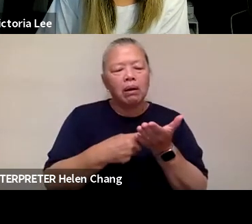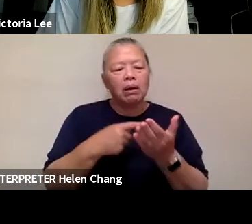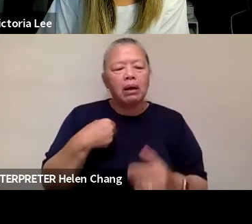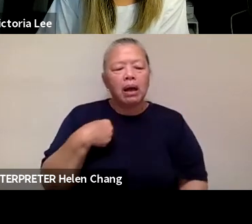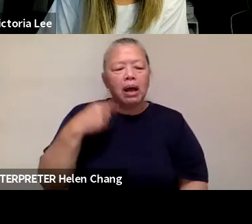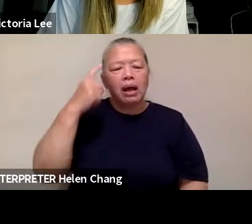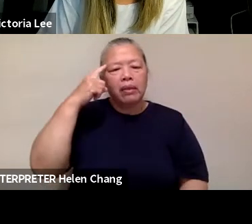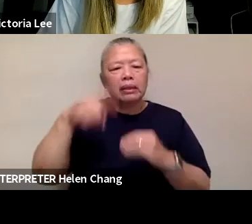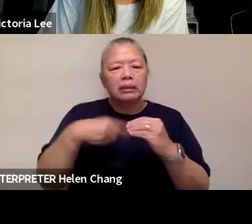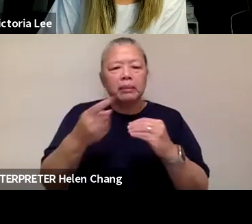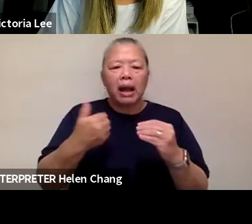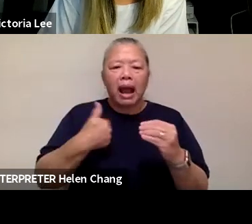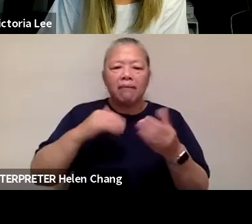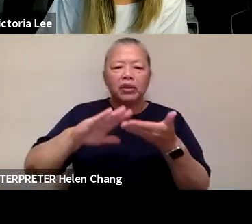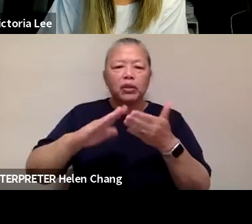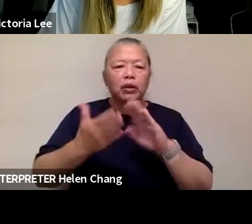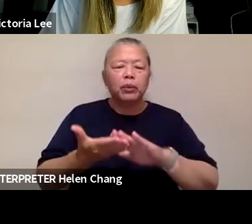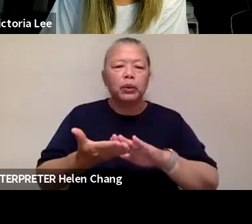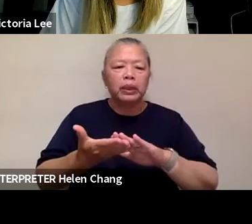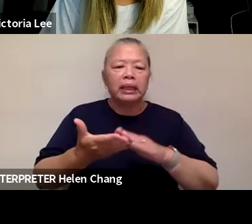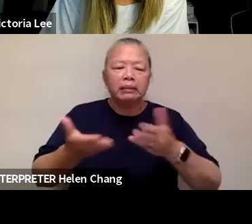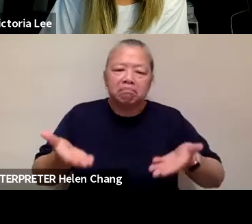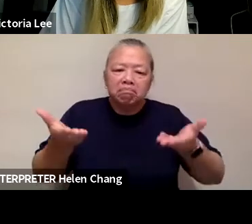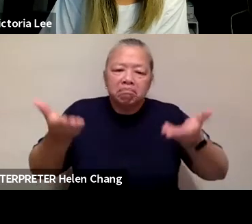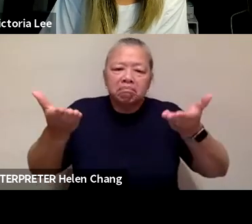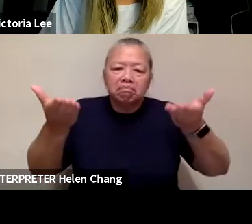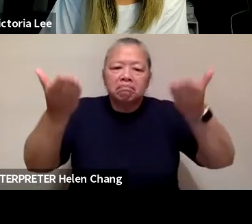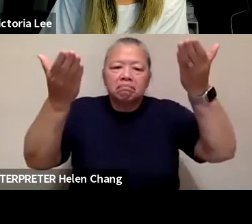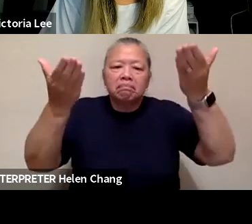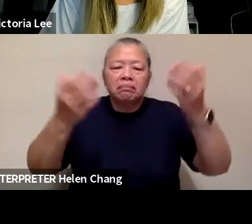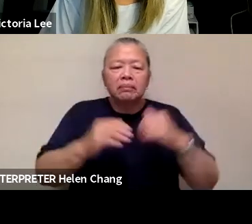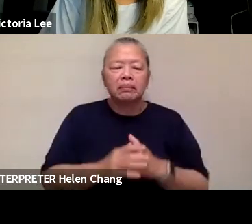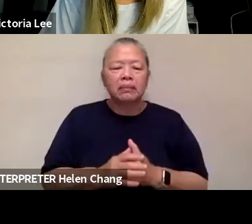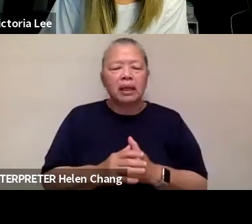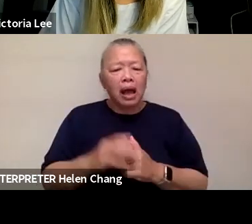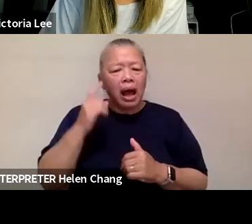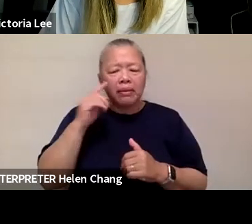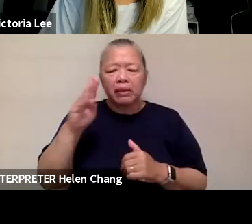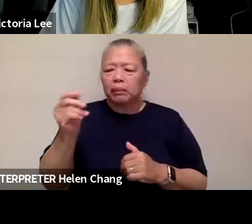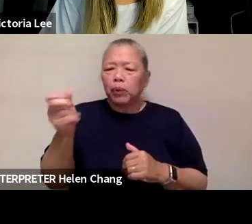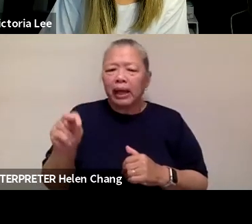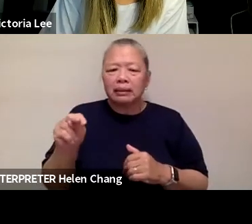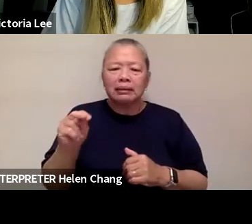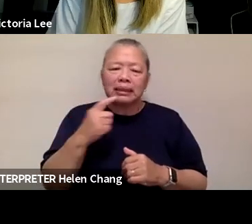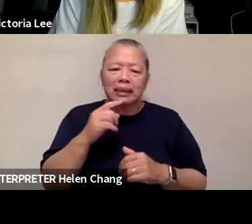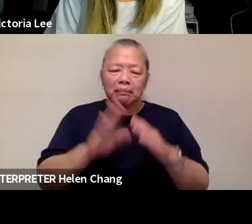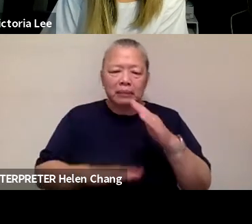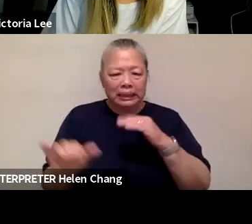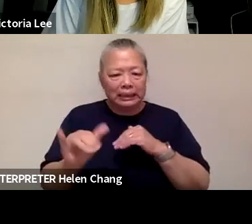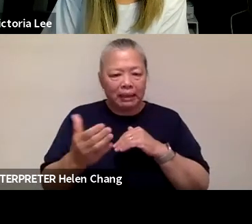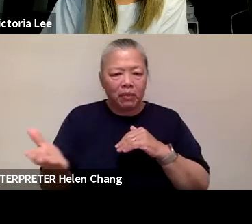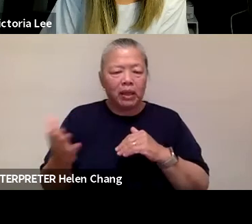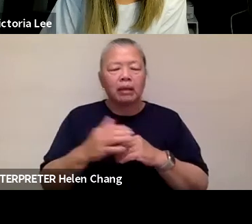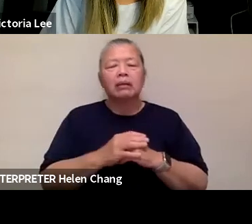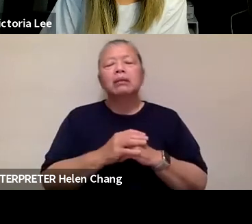elevating the community and exactly what Grace and Brandon have echoed and you're seeing beyond great, like surface